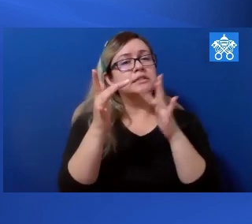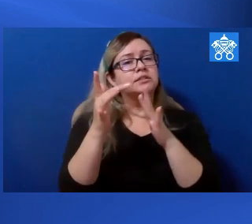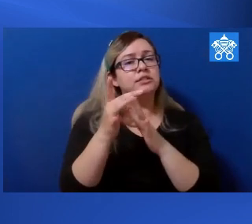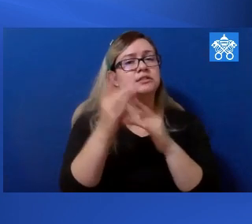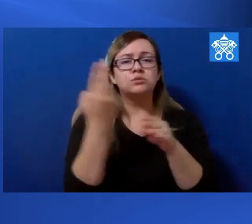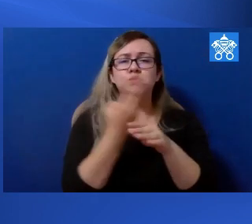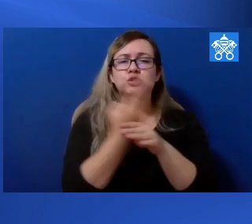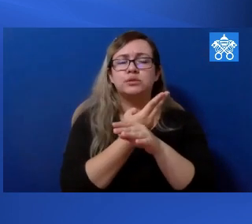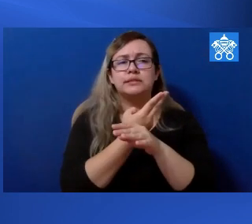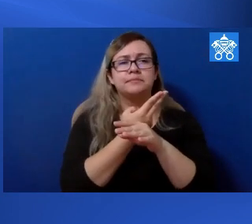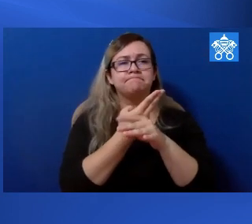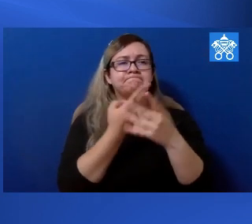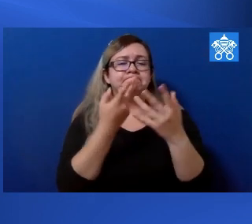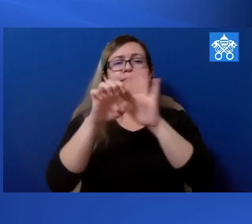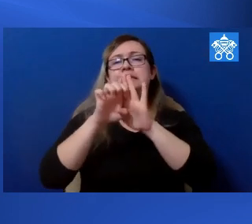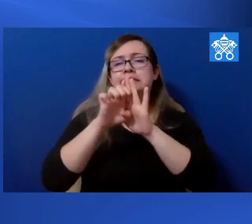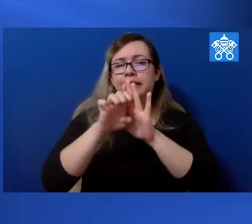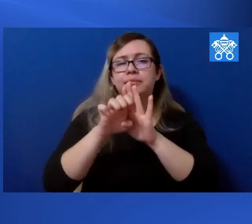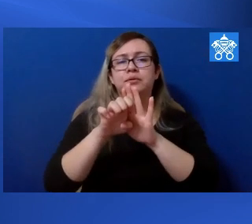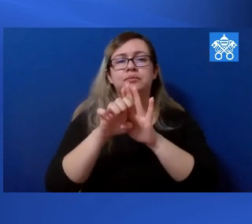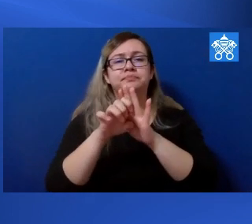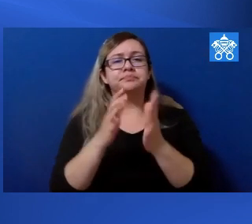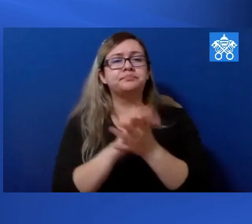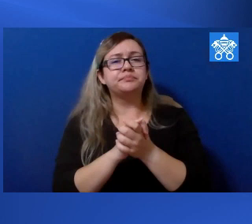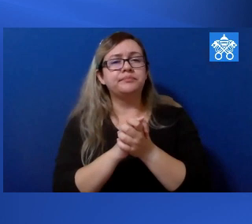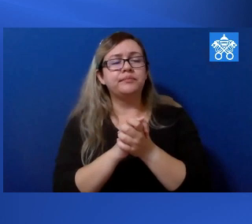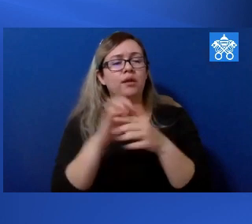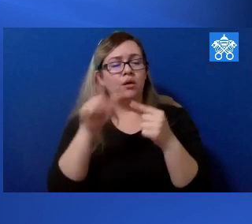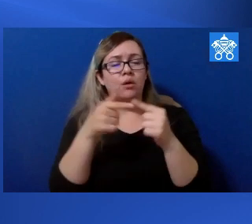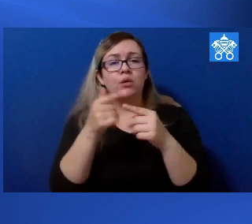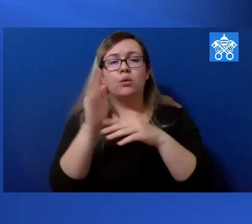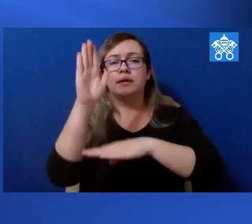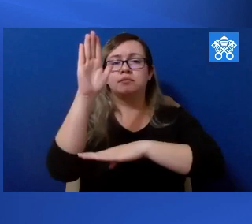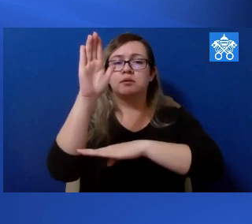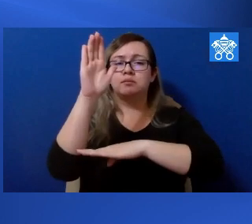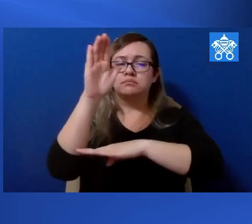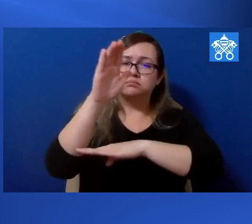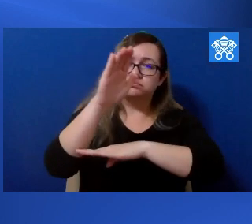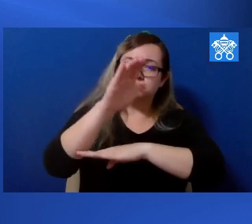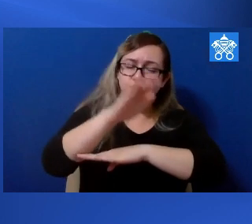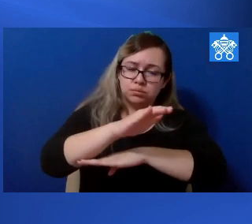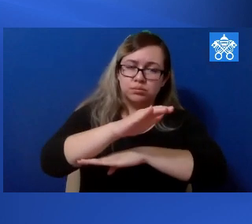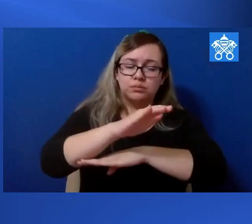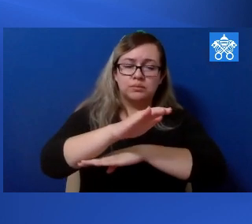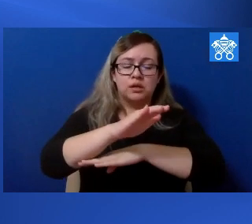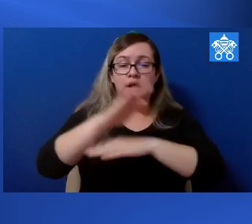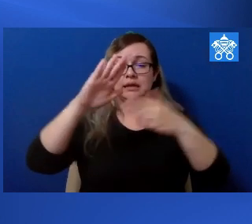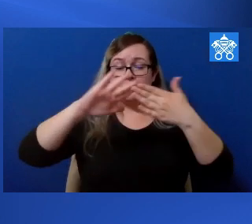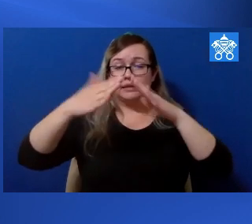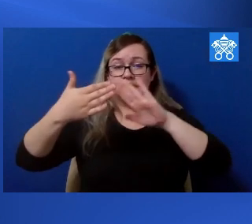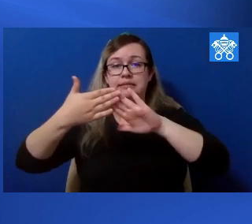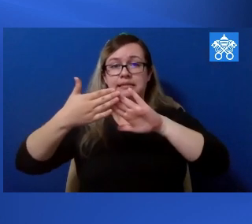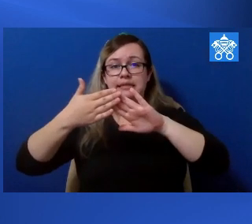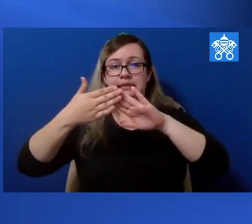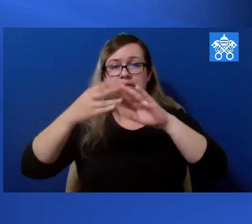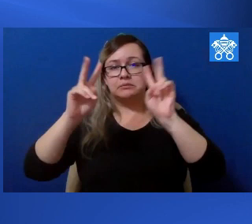Jesus was using an image from contemporary life, most likely referring to the fact that when evening would fall, the